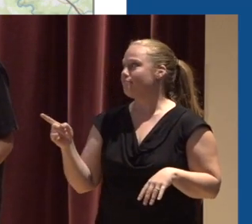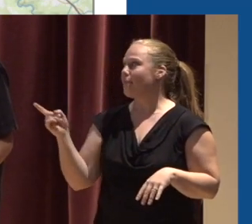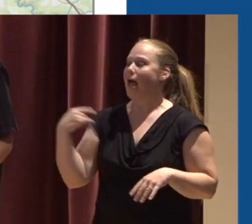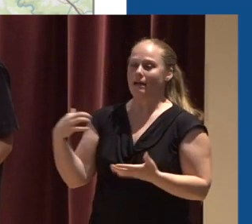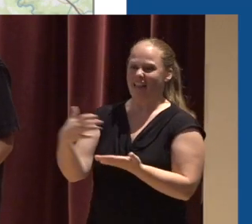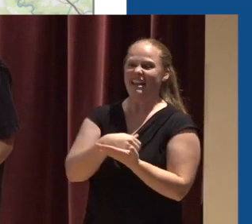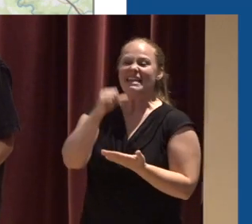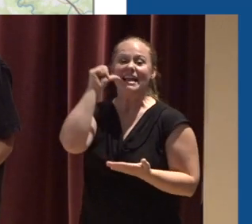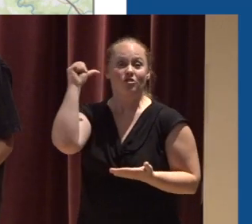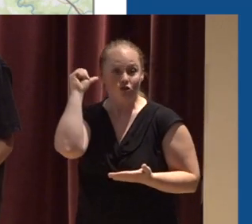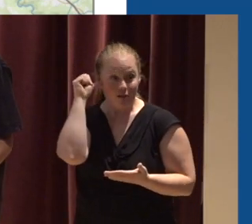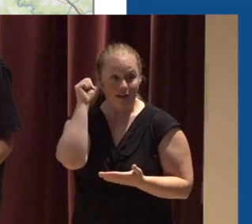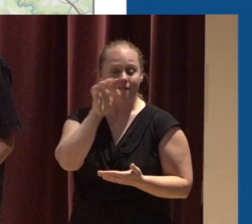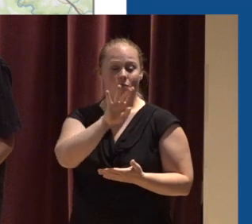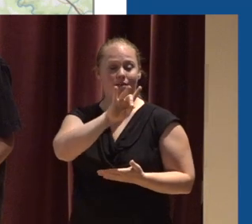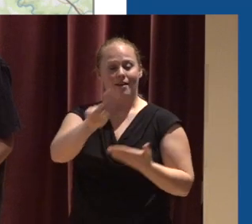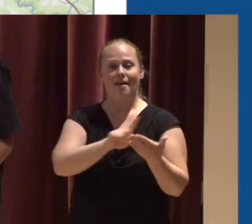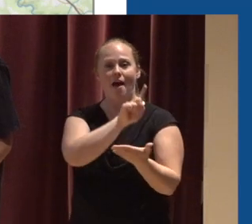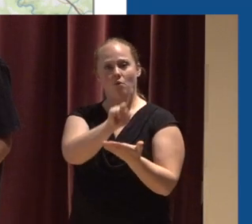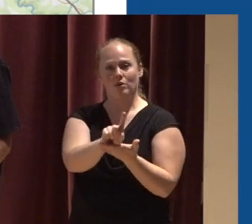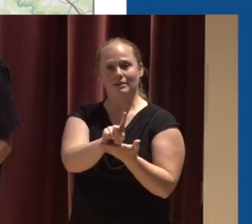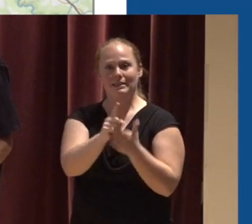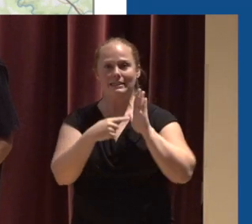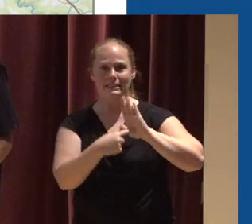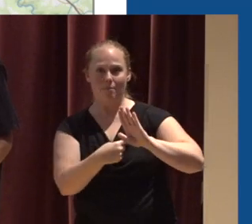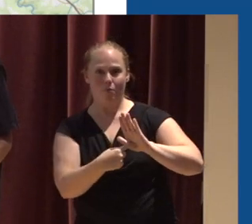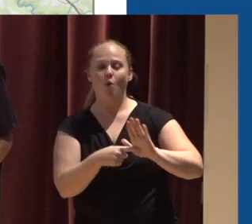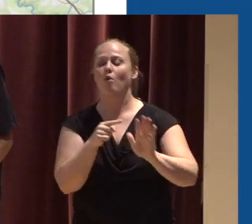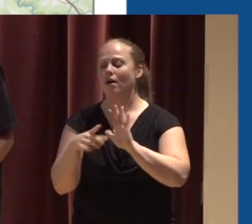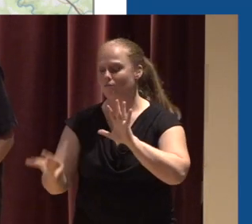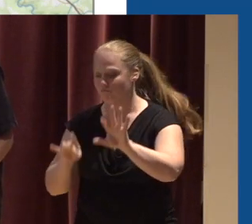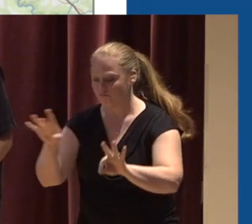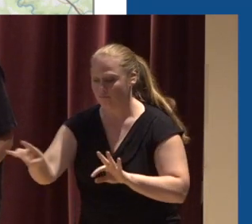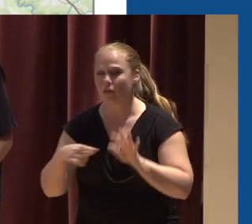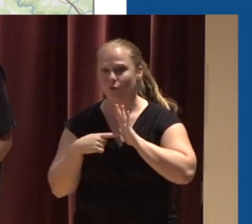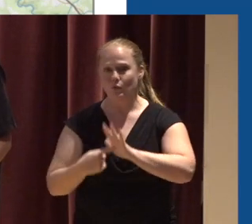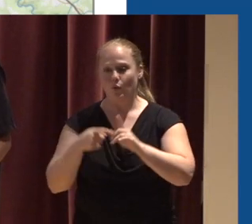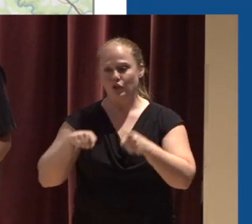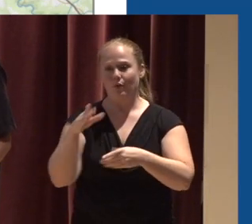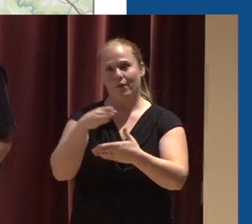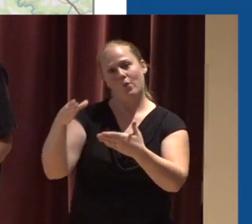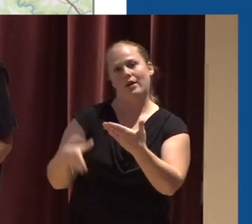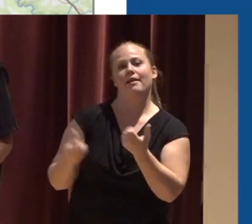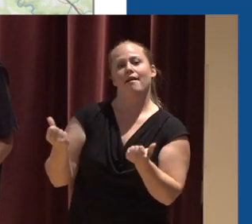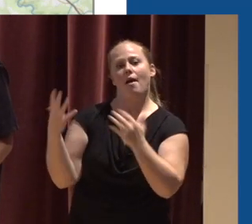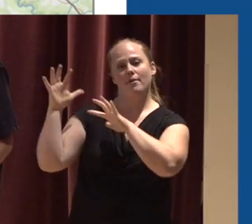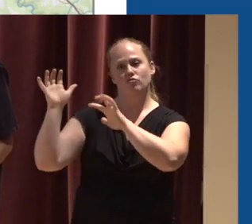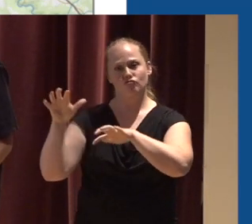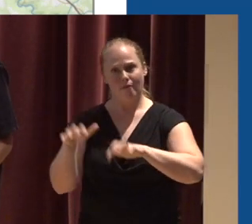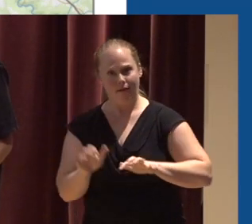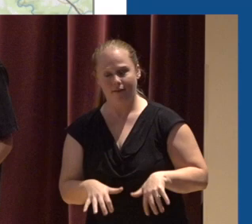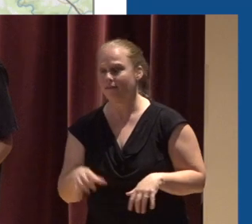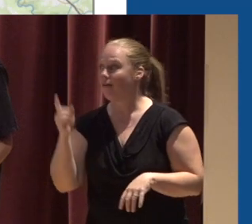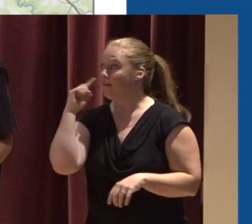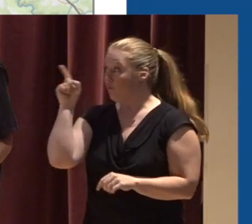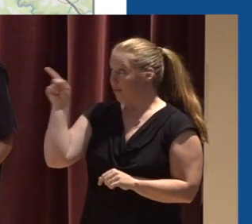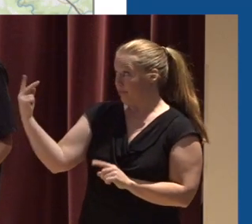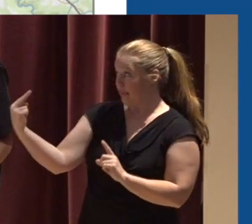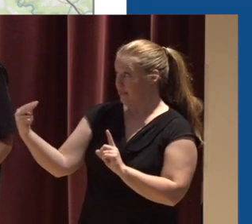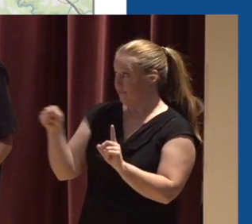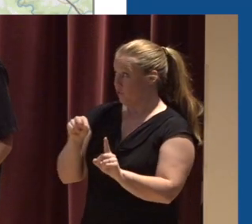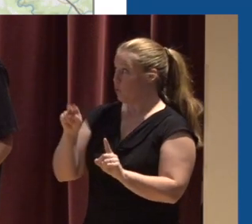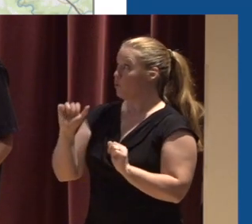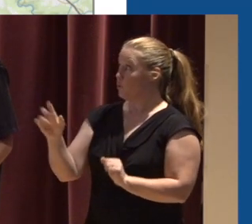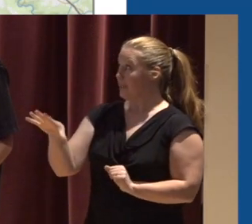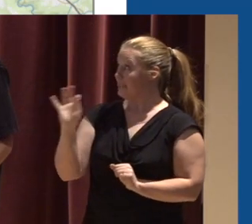yesterday I took a 48 hour sample that showed the rainfall that we got over the weekend In this particular view you can